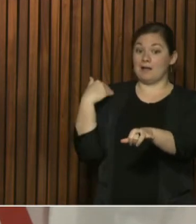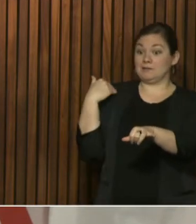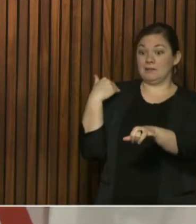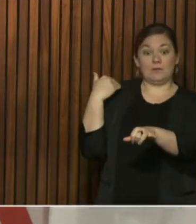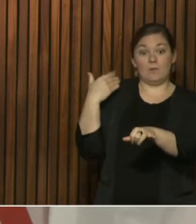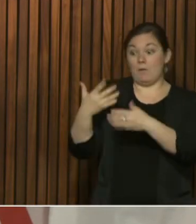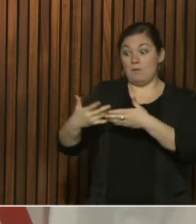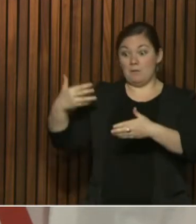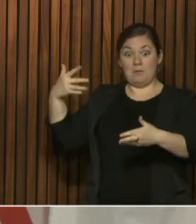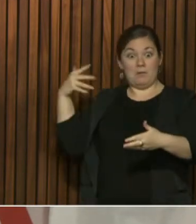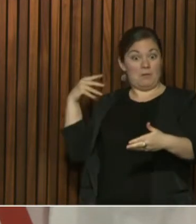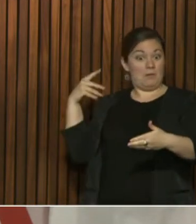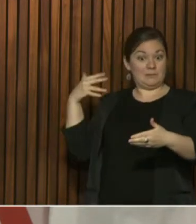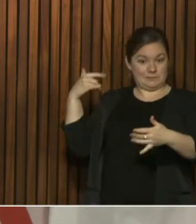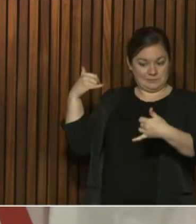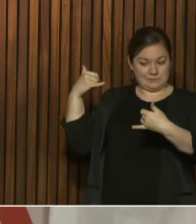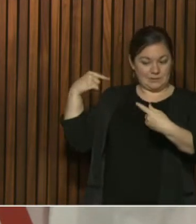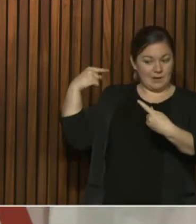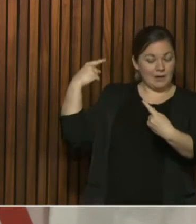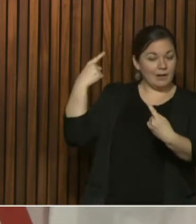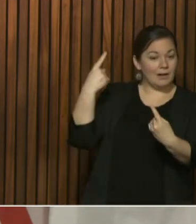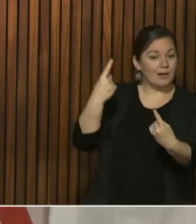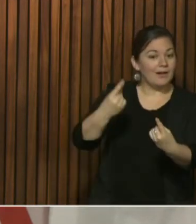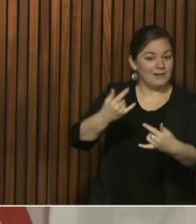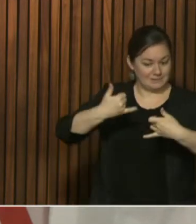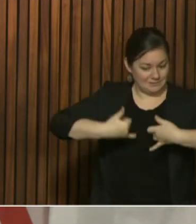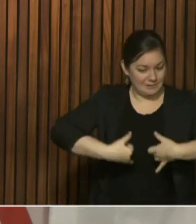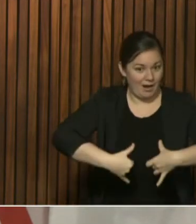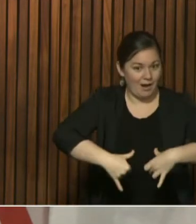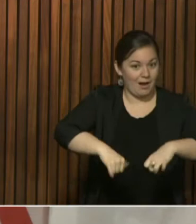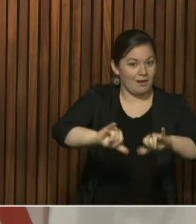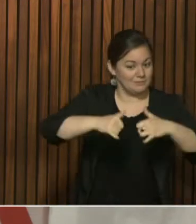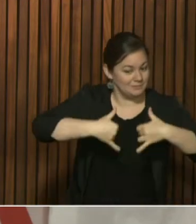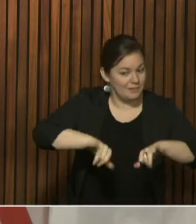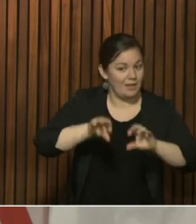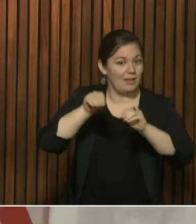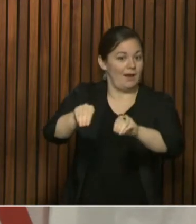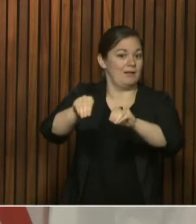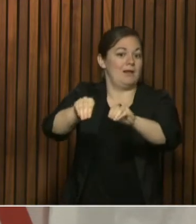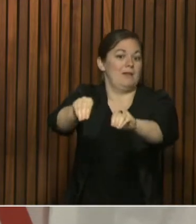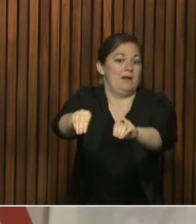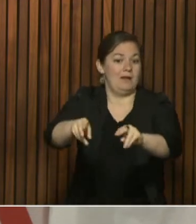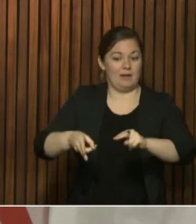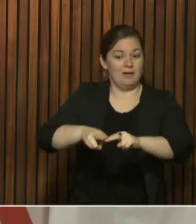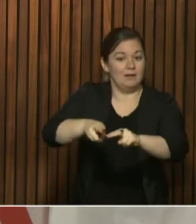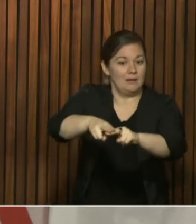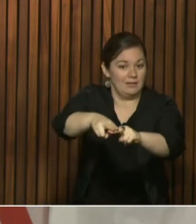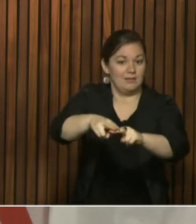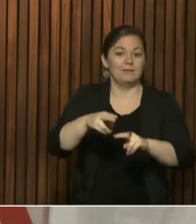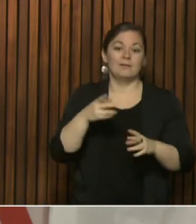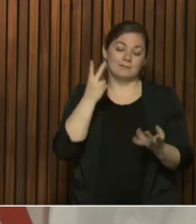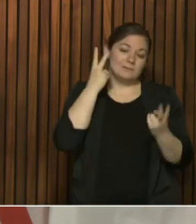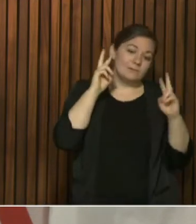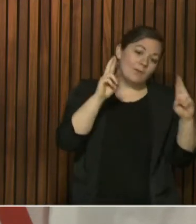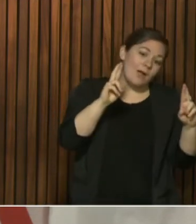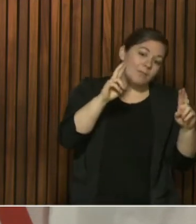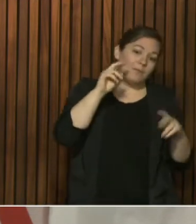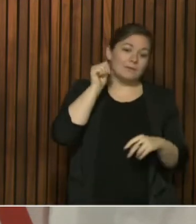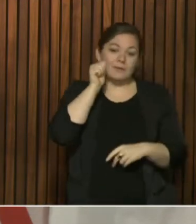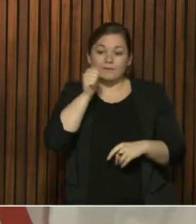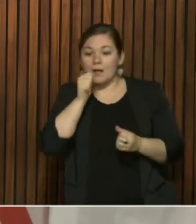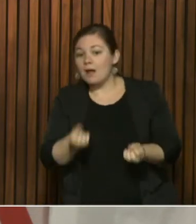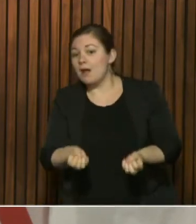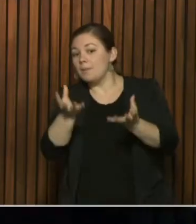at this point yet, but we will, I guess, more of, you know, a daily number, hopefully, how many are admitted, how many are